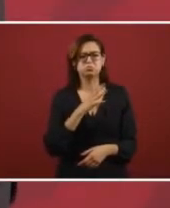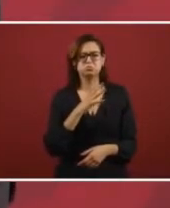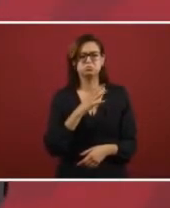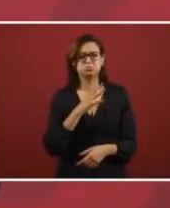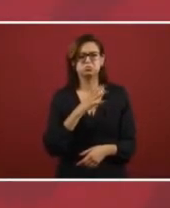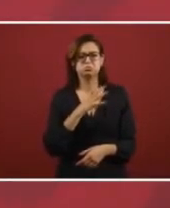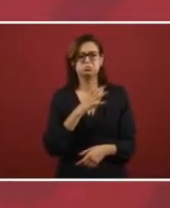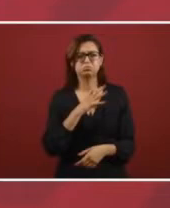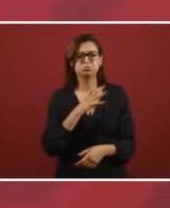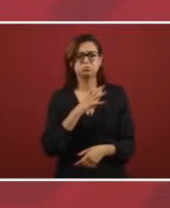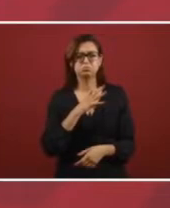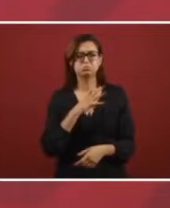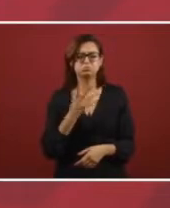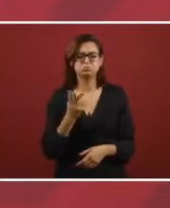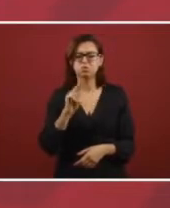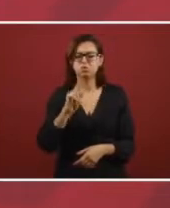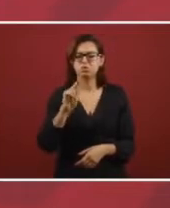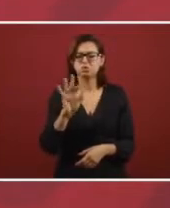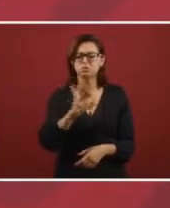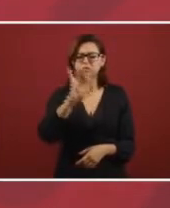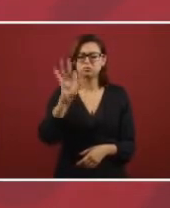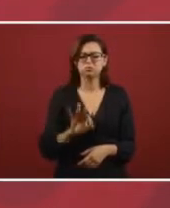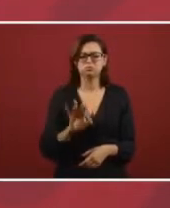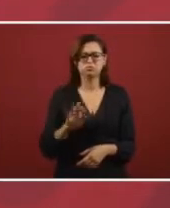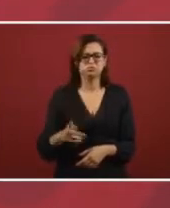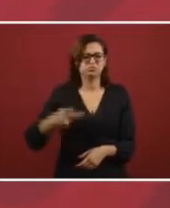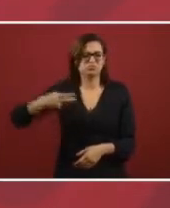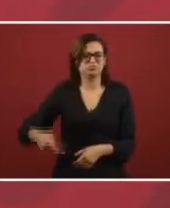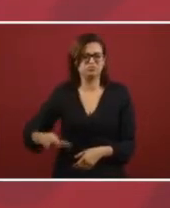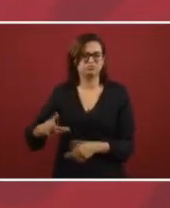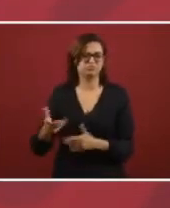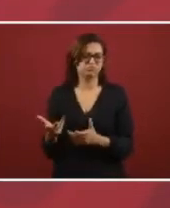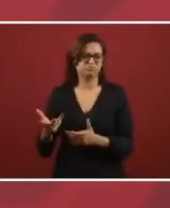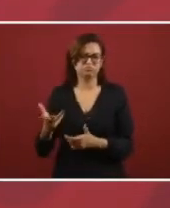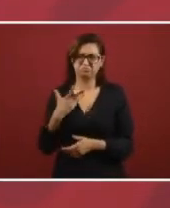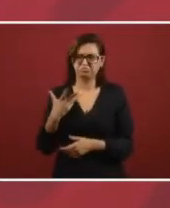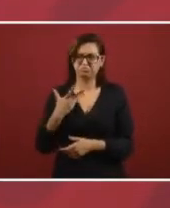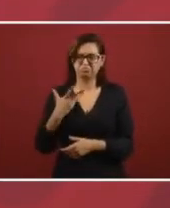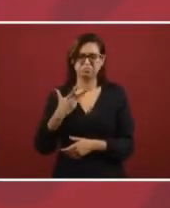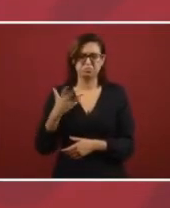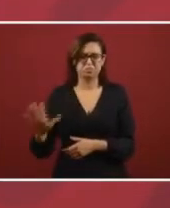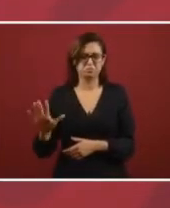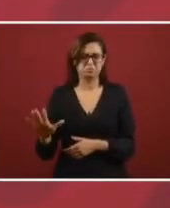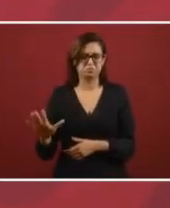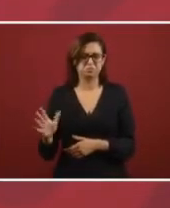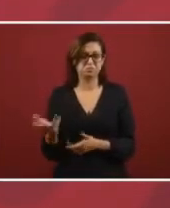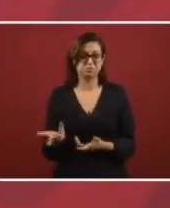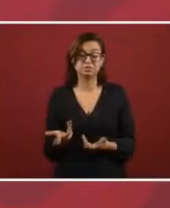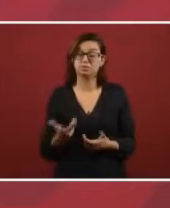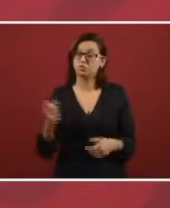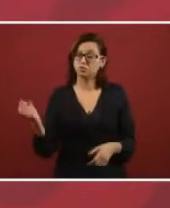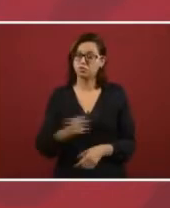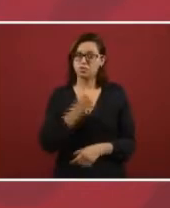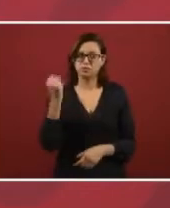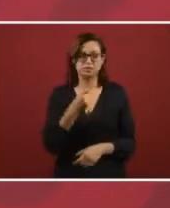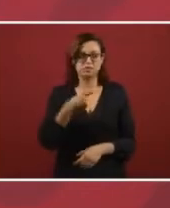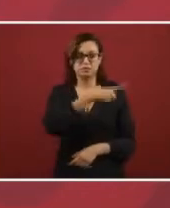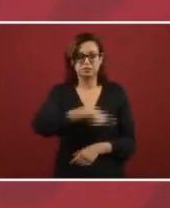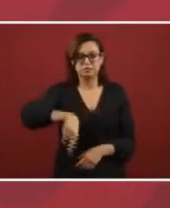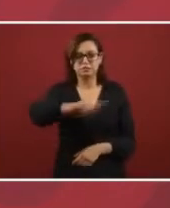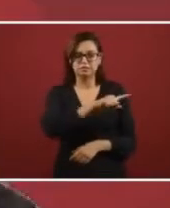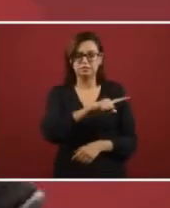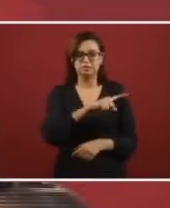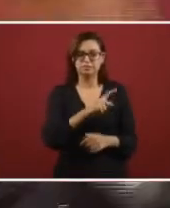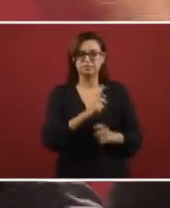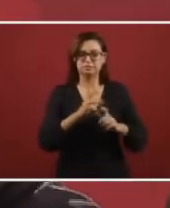we can count on eighty percent of the potential of petroleum they didn't have enough